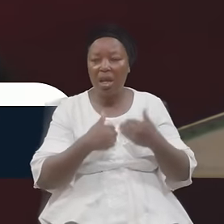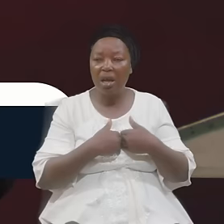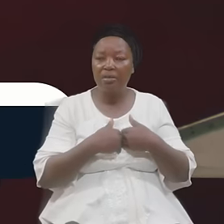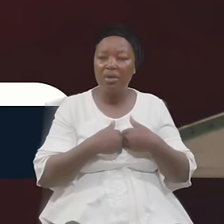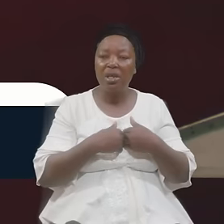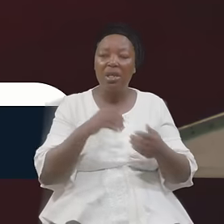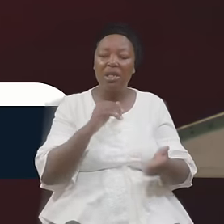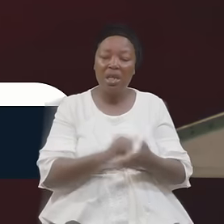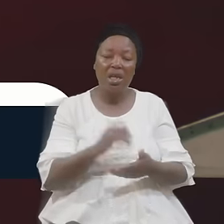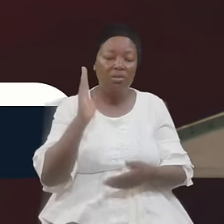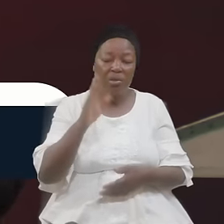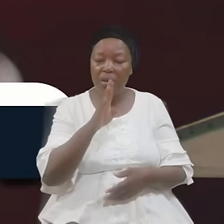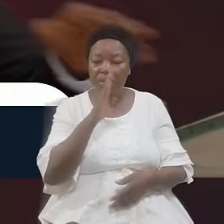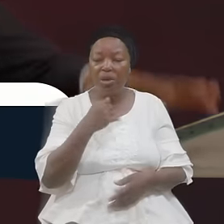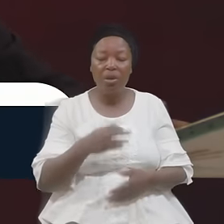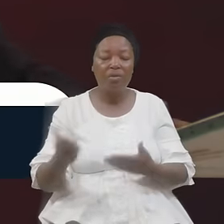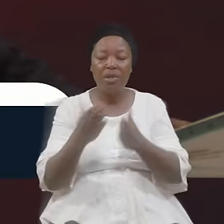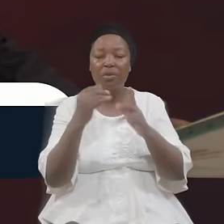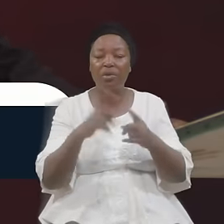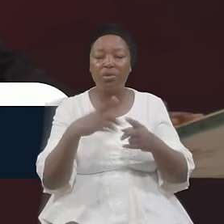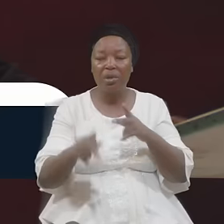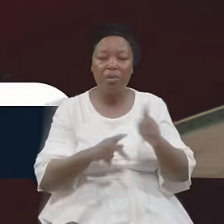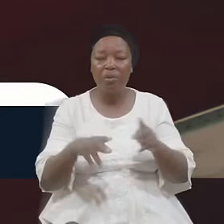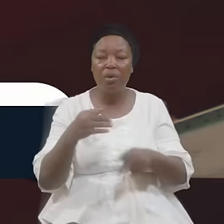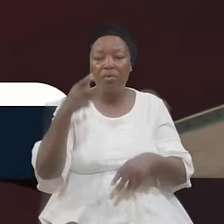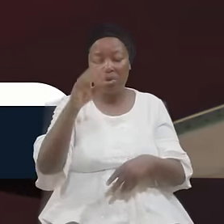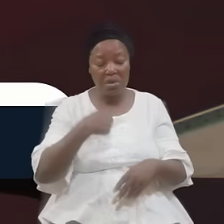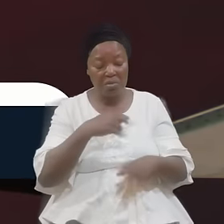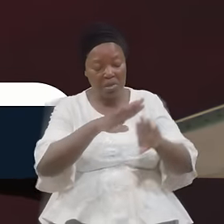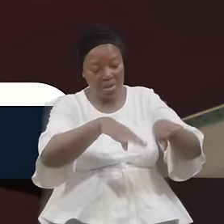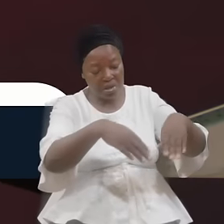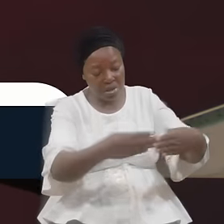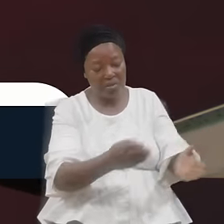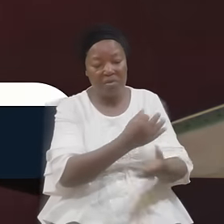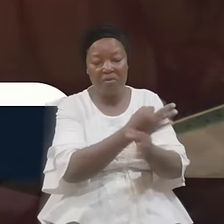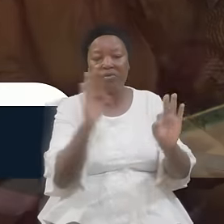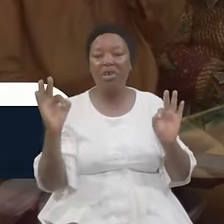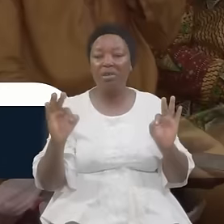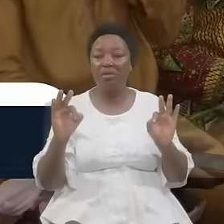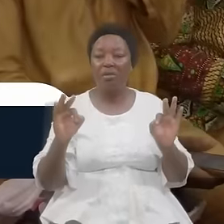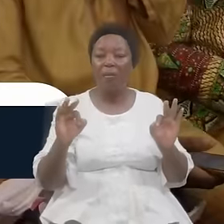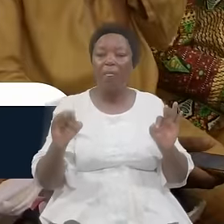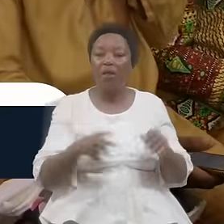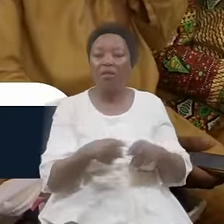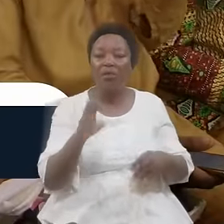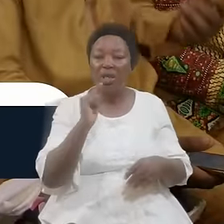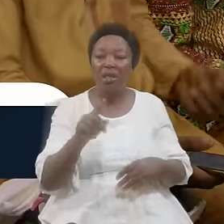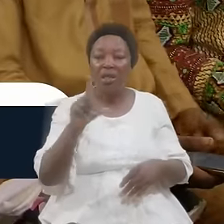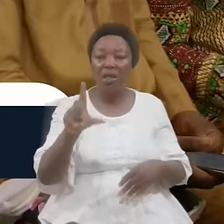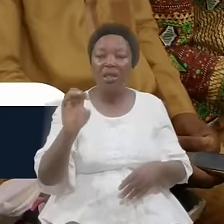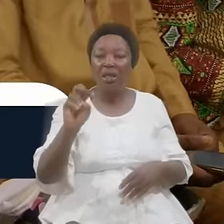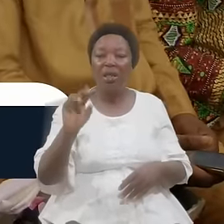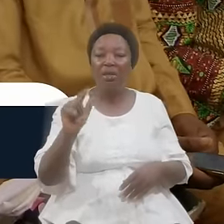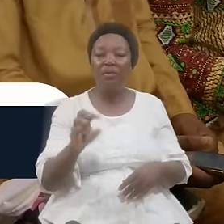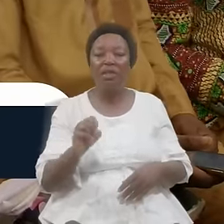Of Servance To The People Of God I Give It Freely Those Are The Levites Having